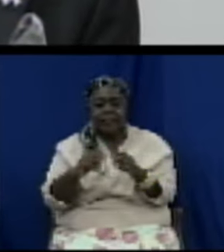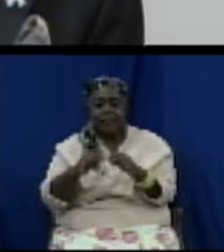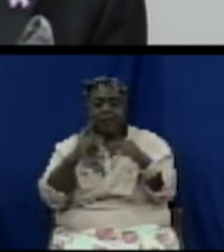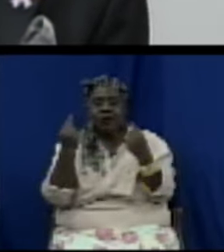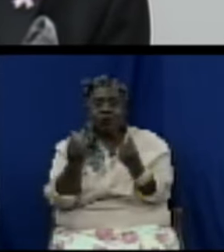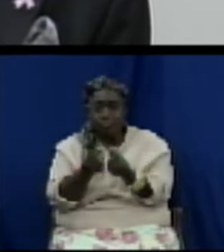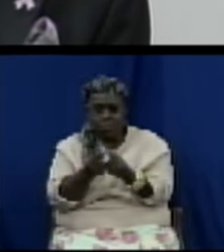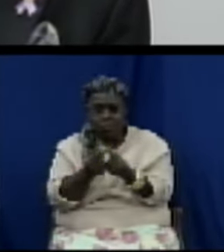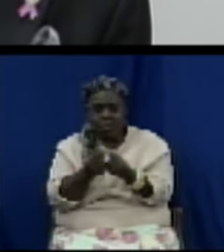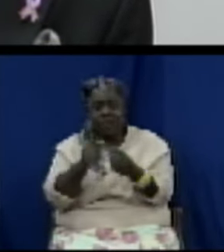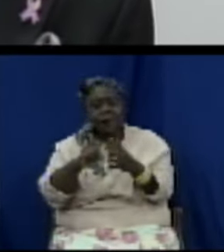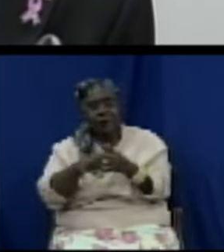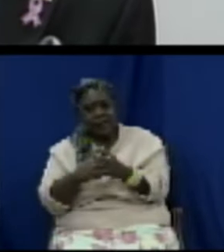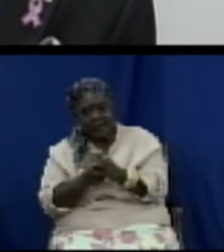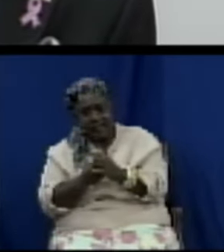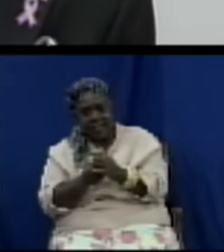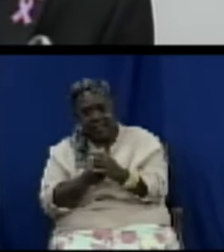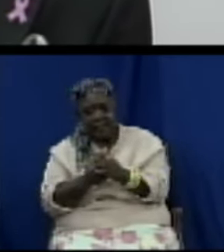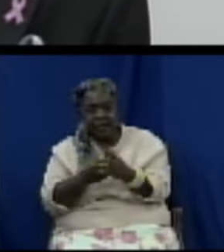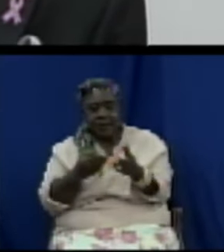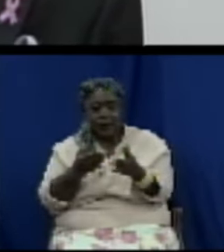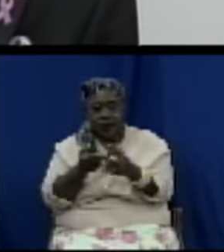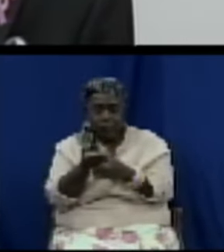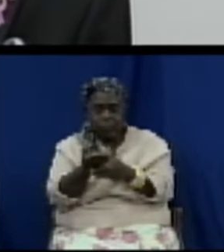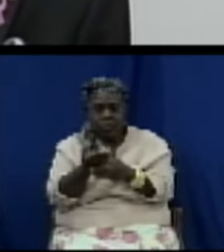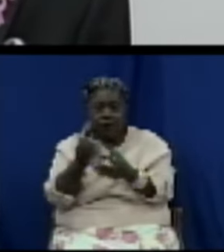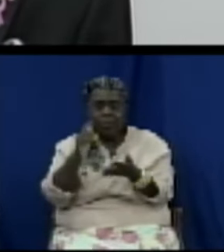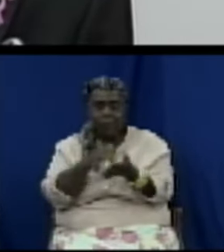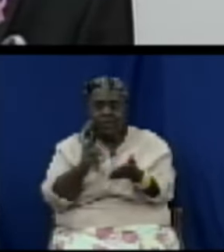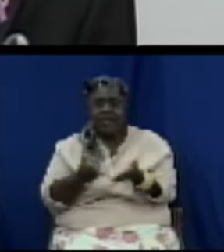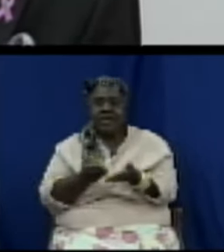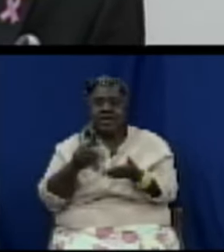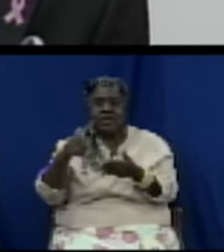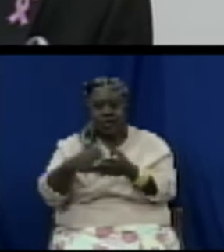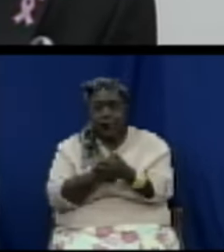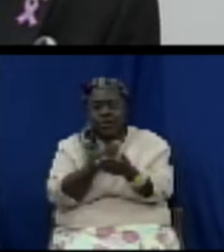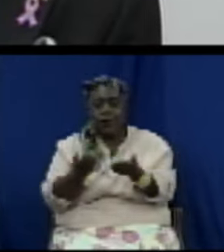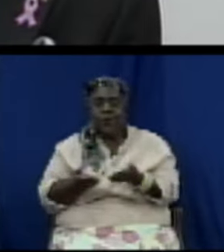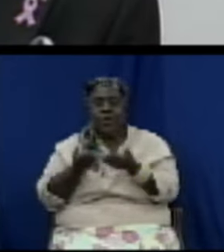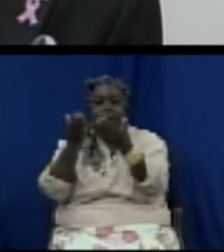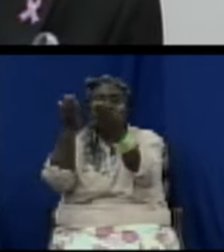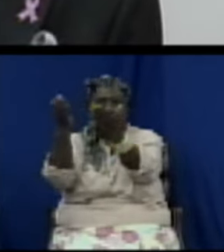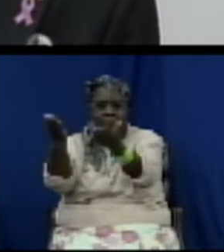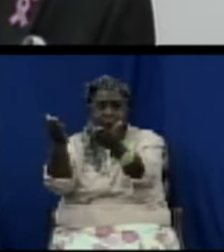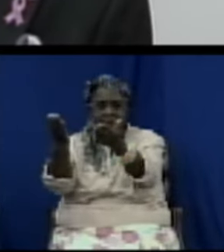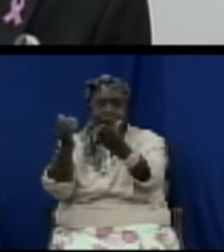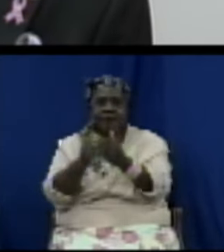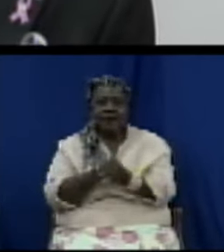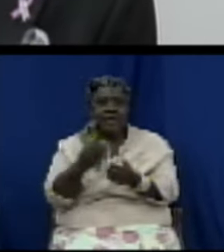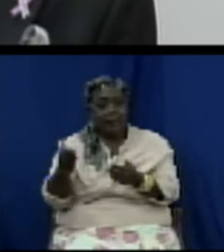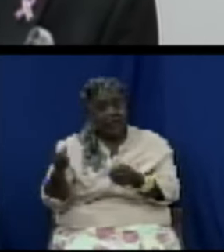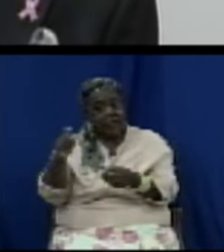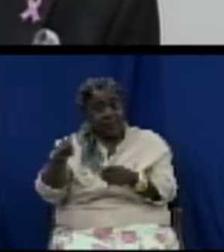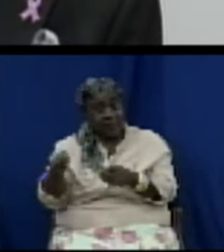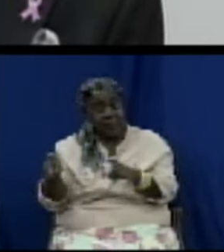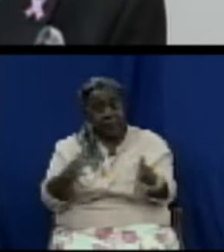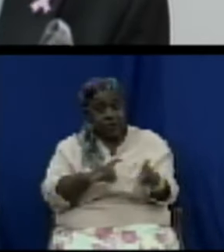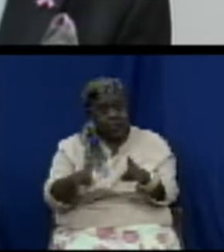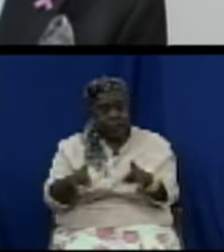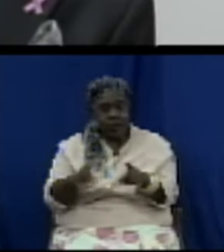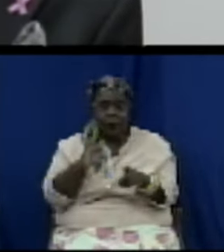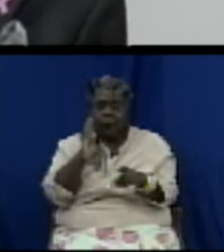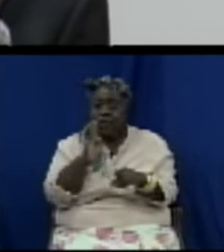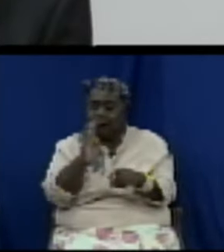according to this piece of legislation and its functions will include the conducting